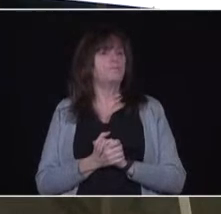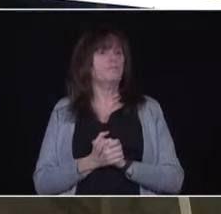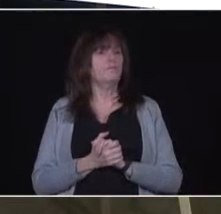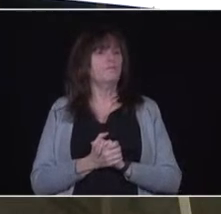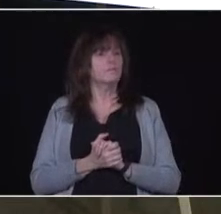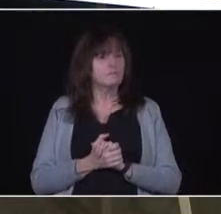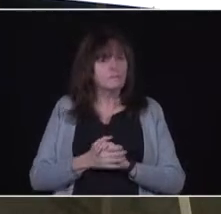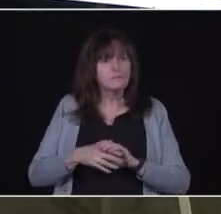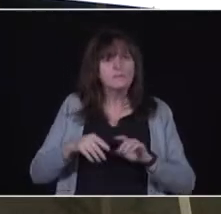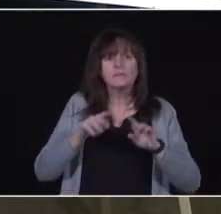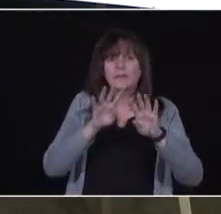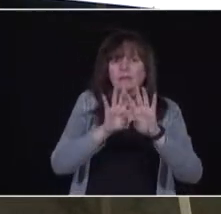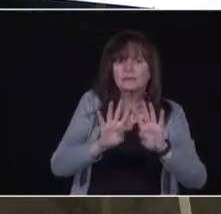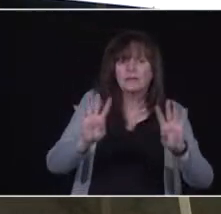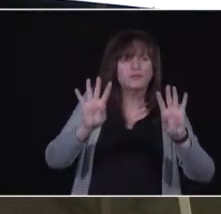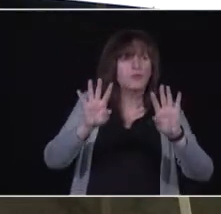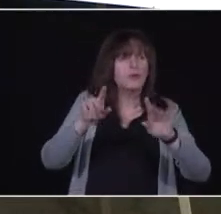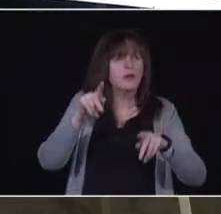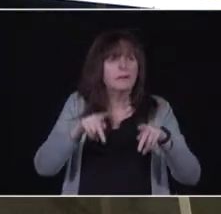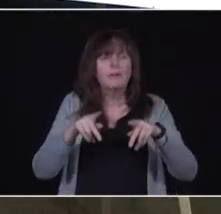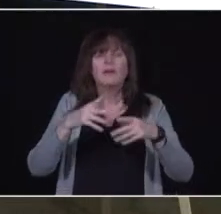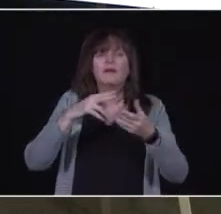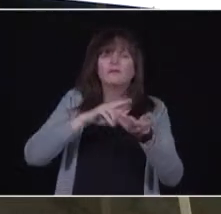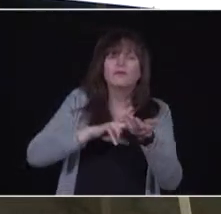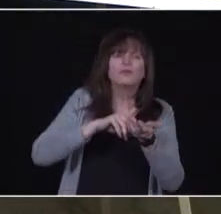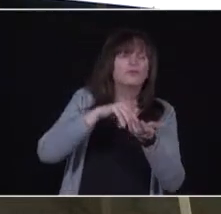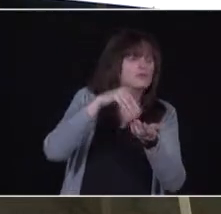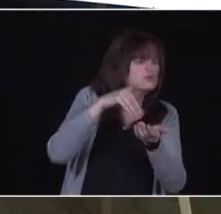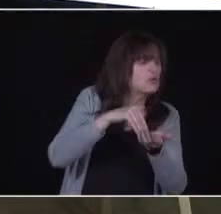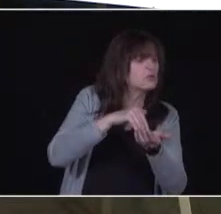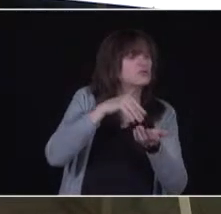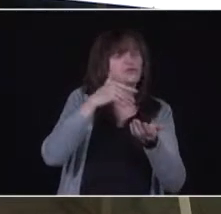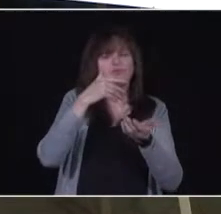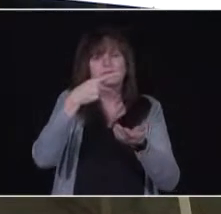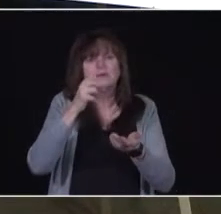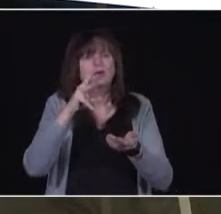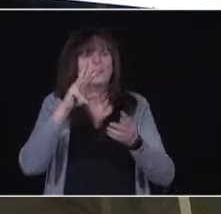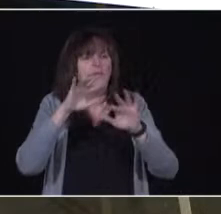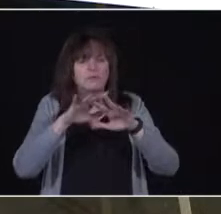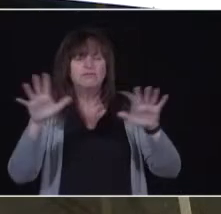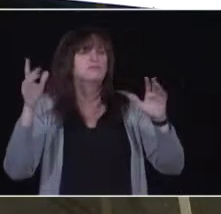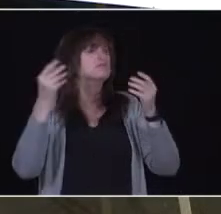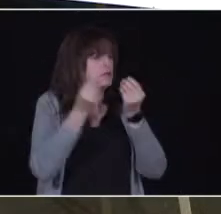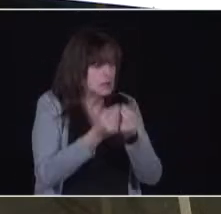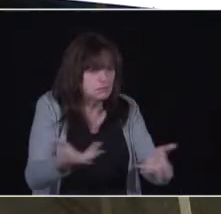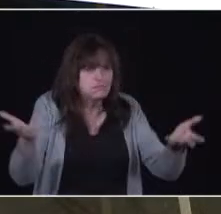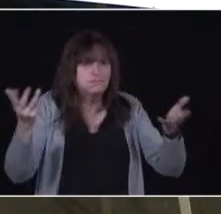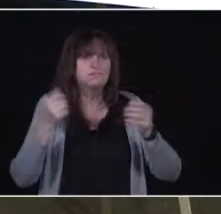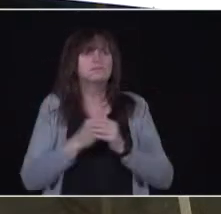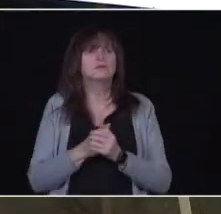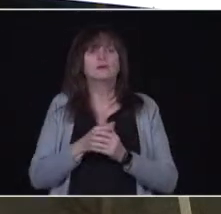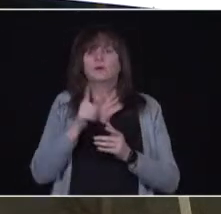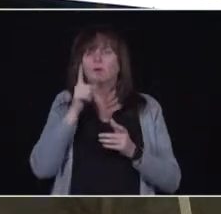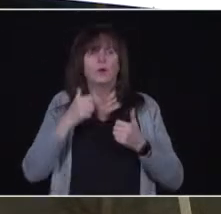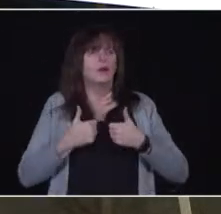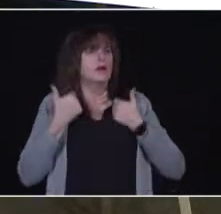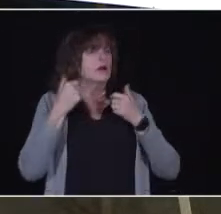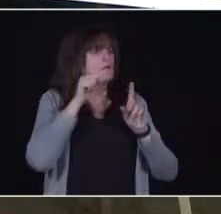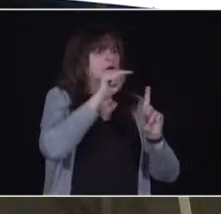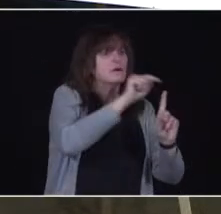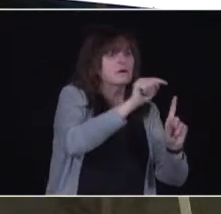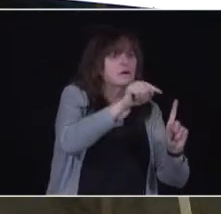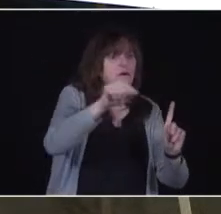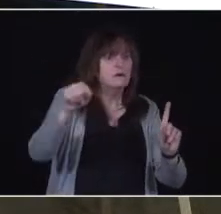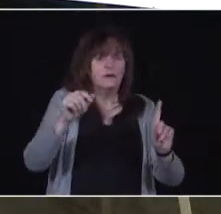have had the first needle, the residents have all been offered that opportunity in those long-term care facilities, high-risk retirement homes, and the care facilities. The